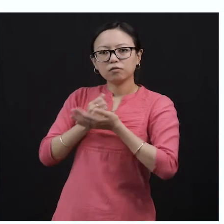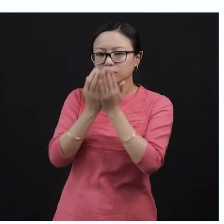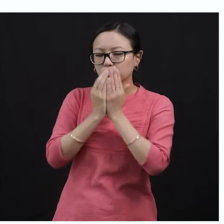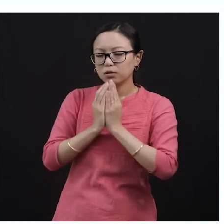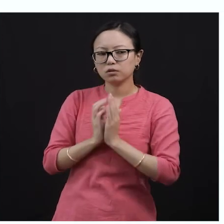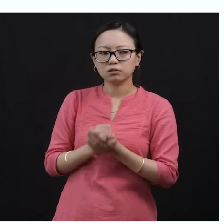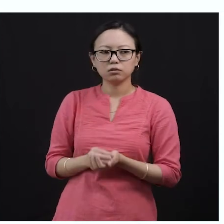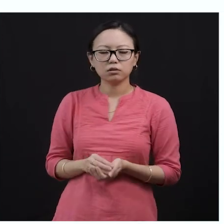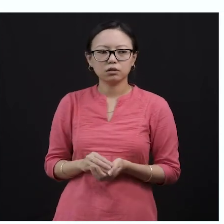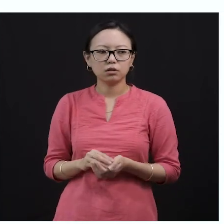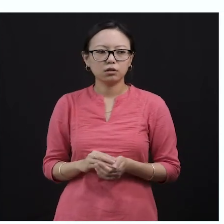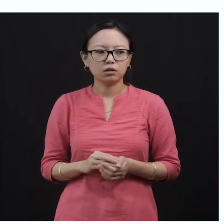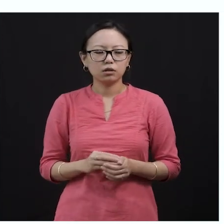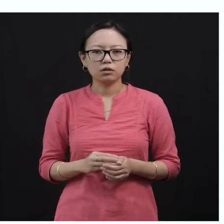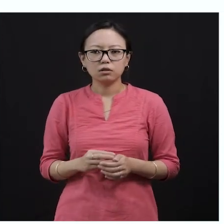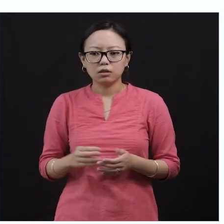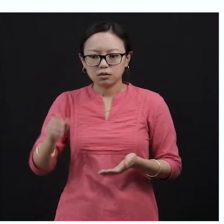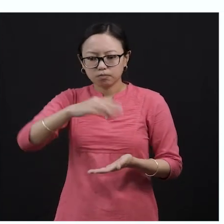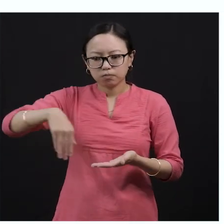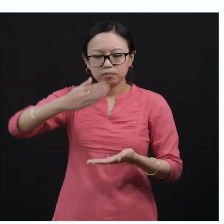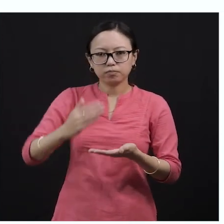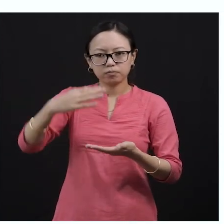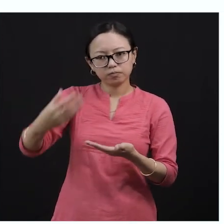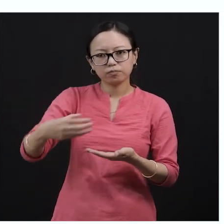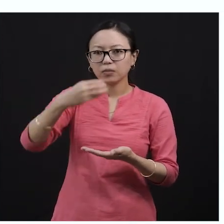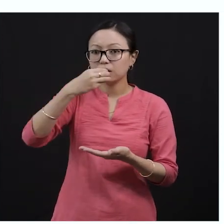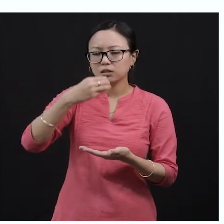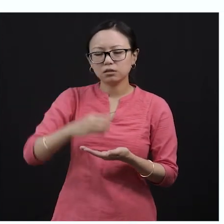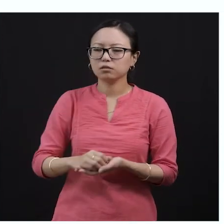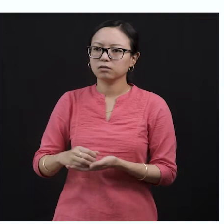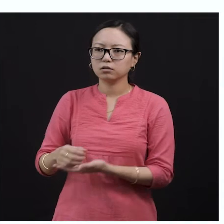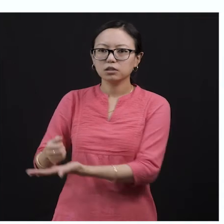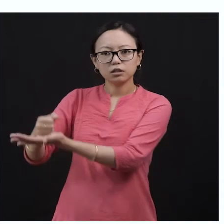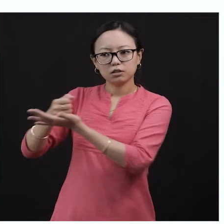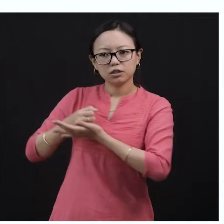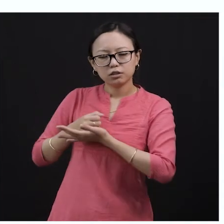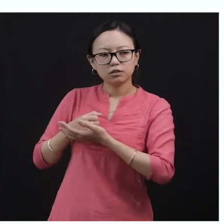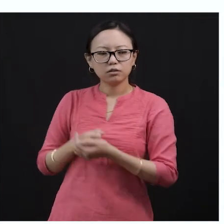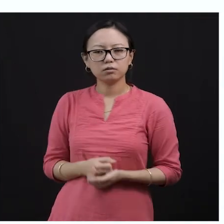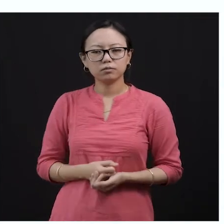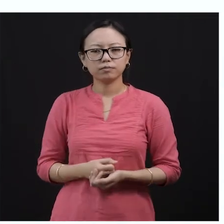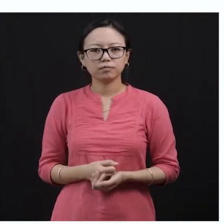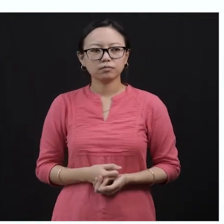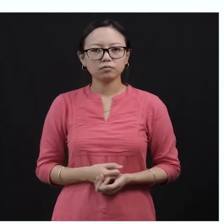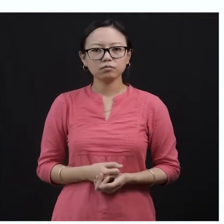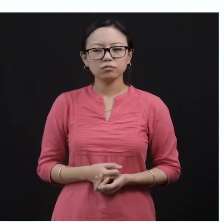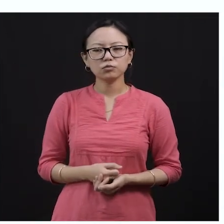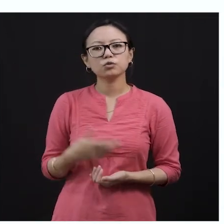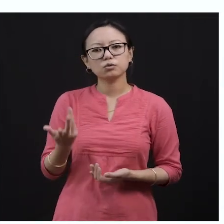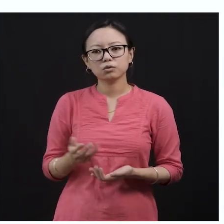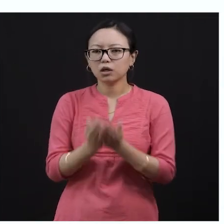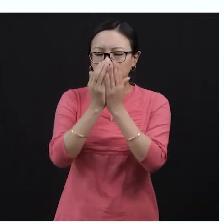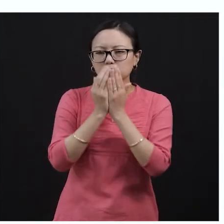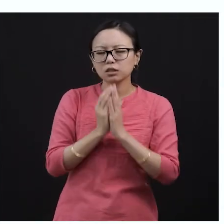will give, the squirrel might be reluctant at first to take all these things, but finding that the boy is harmless, that the boy is not going to do